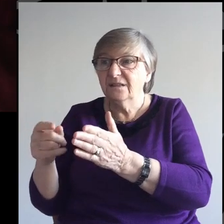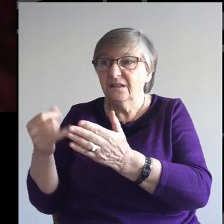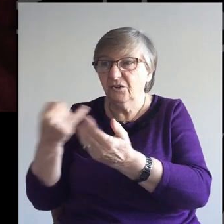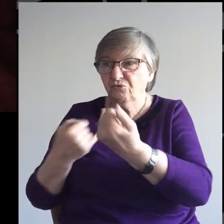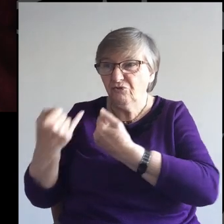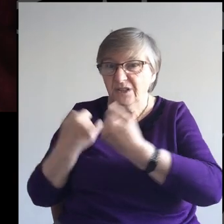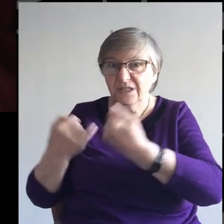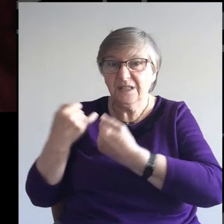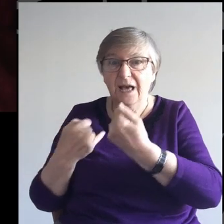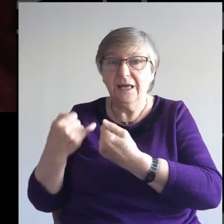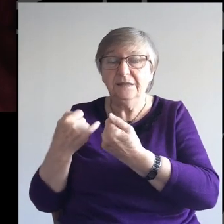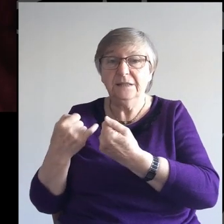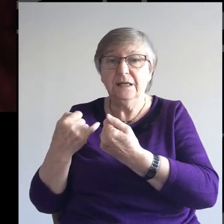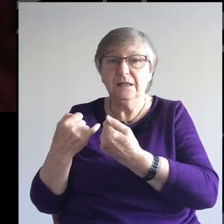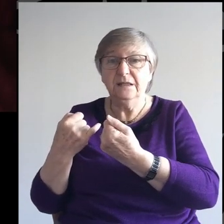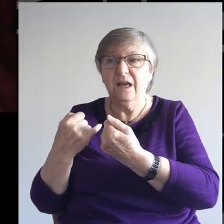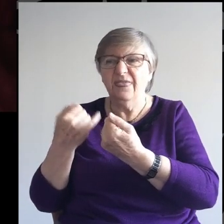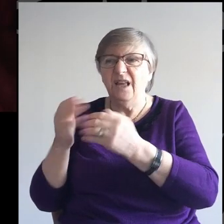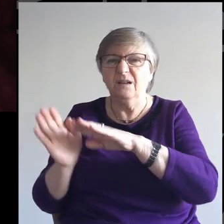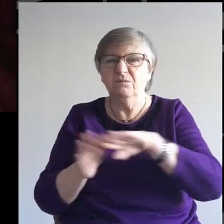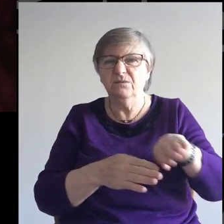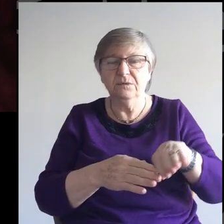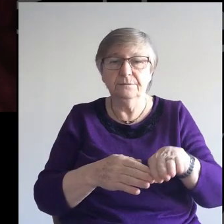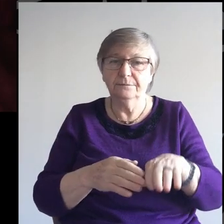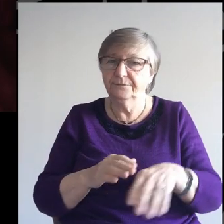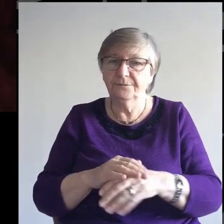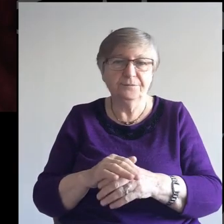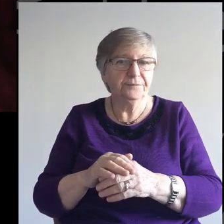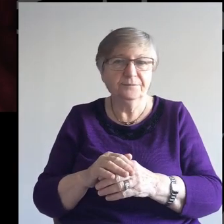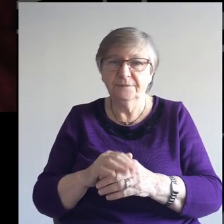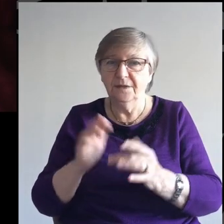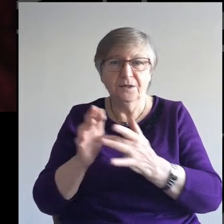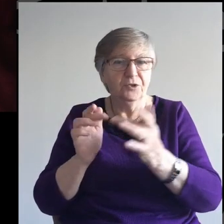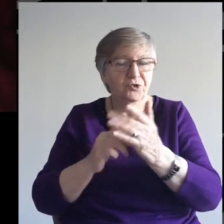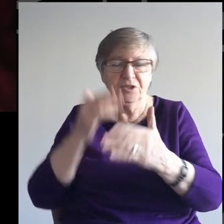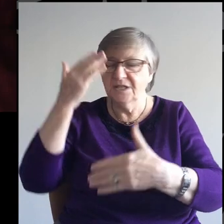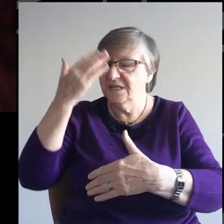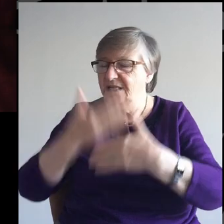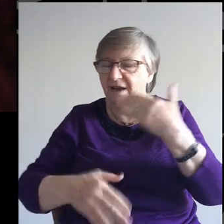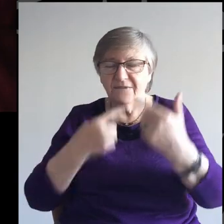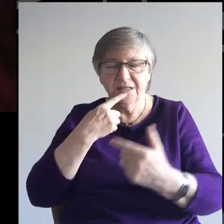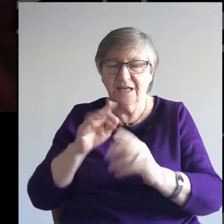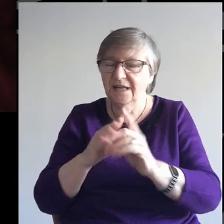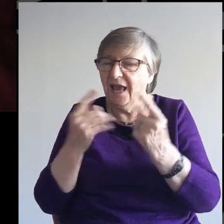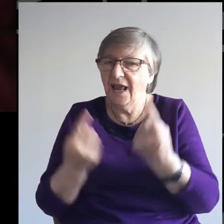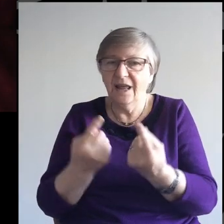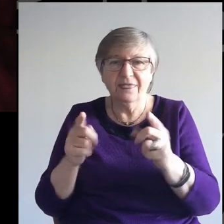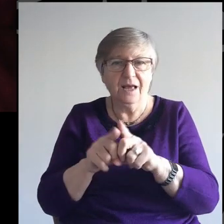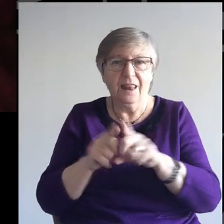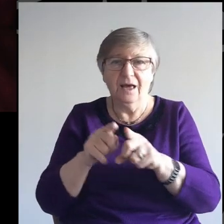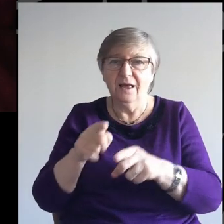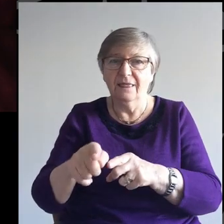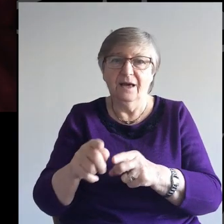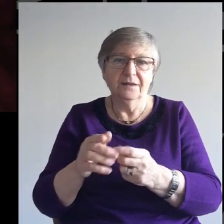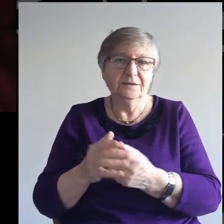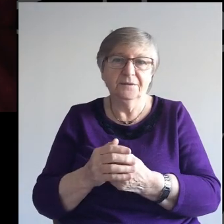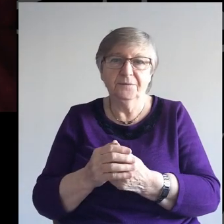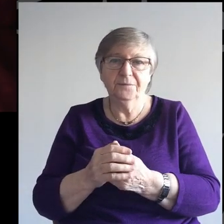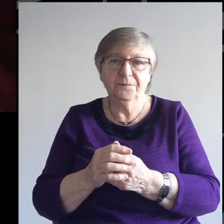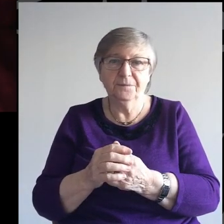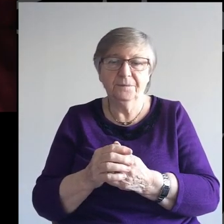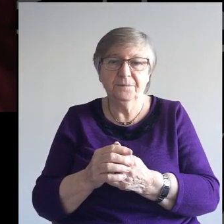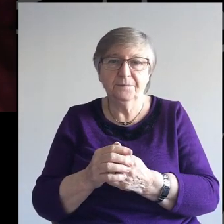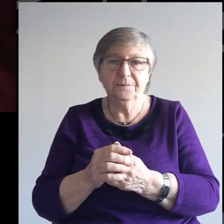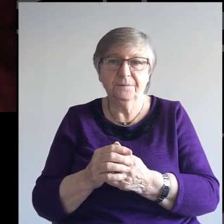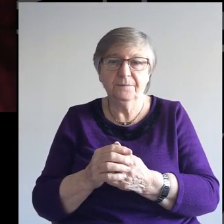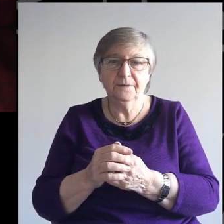you for believing then you can just put it on. He hasn't done anything like that. He hasn't said anything like